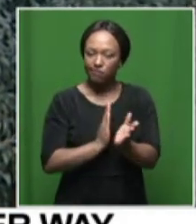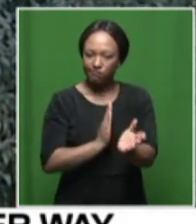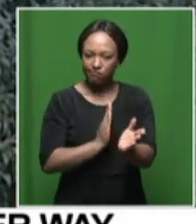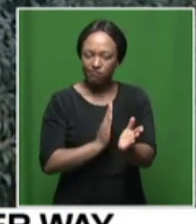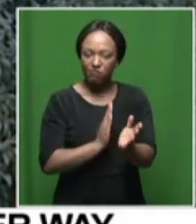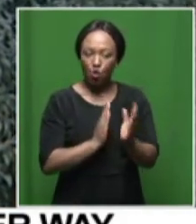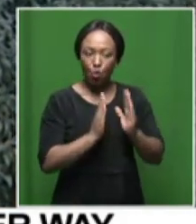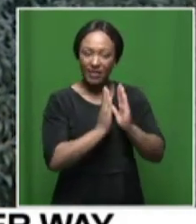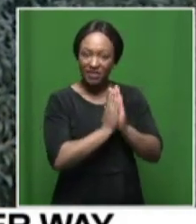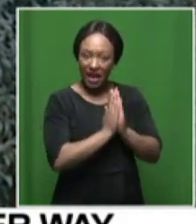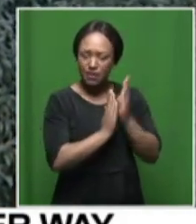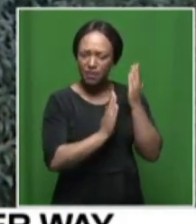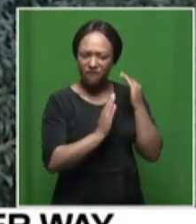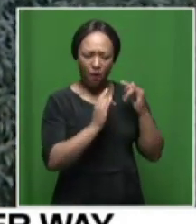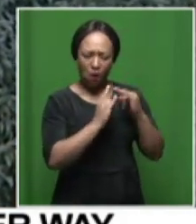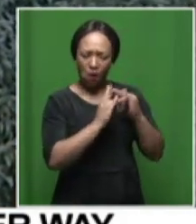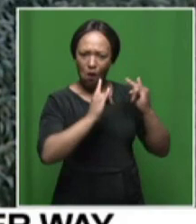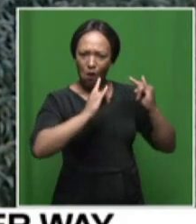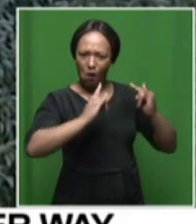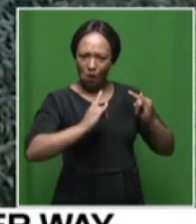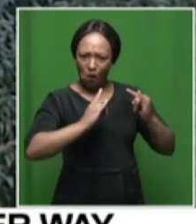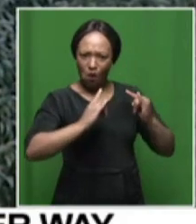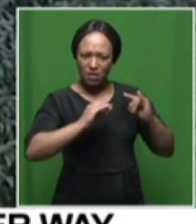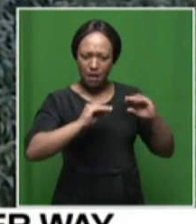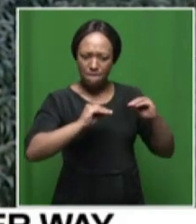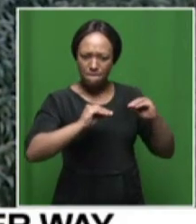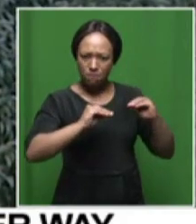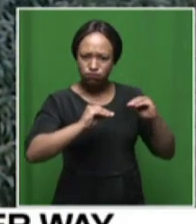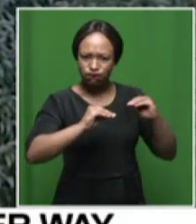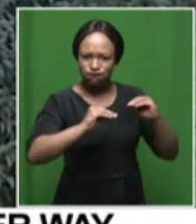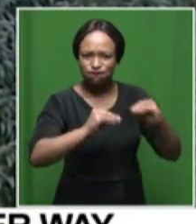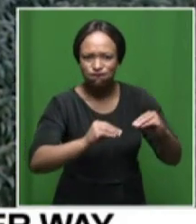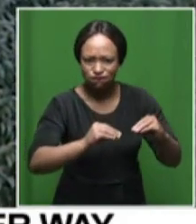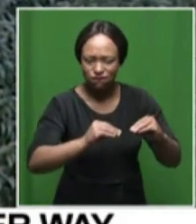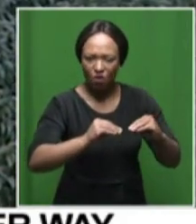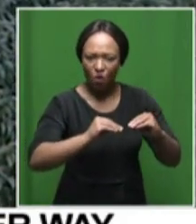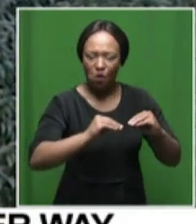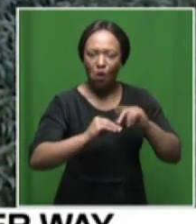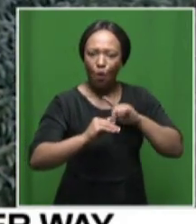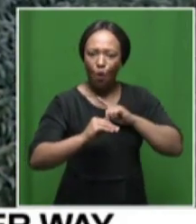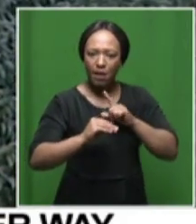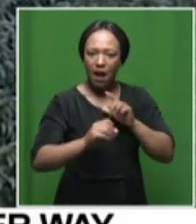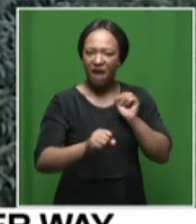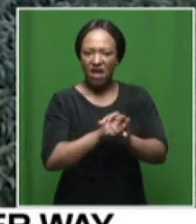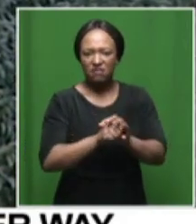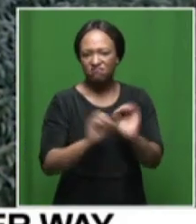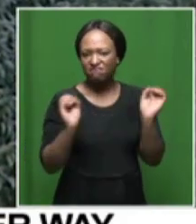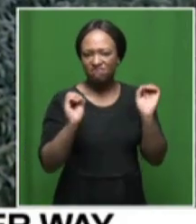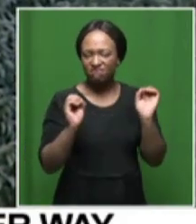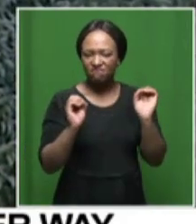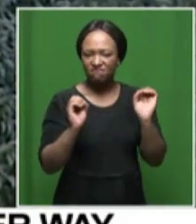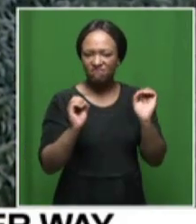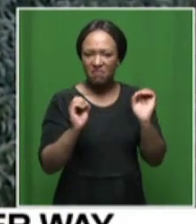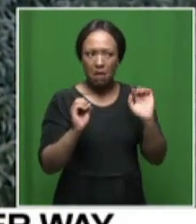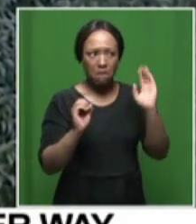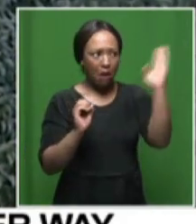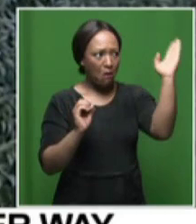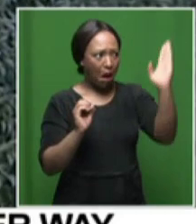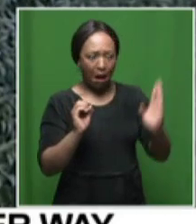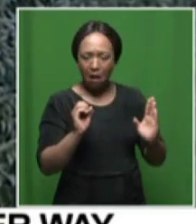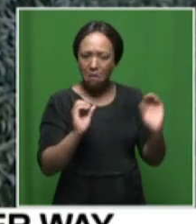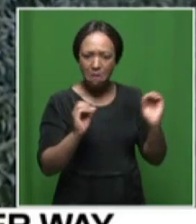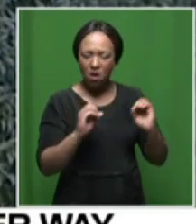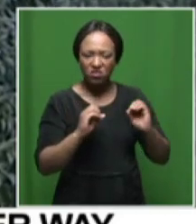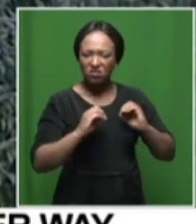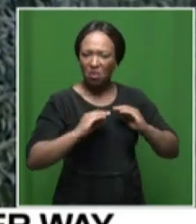moved from its initial position to about 30 meters downhill and it was left unaffected without a single crack on the wall